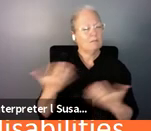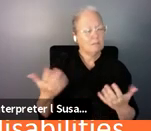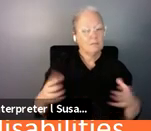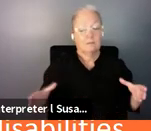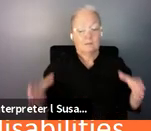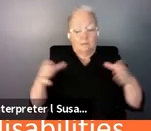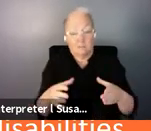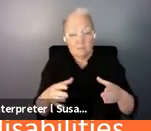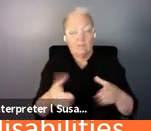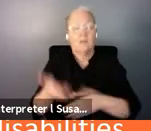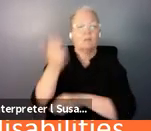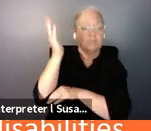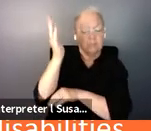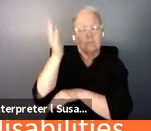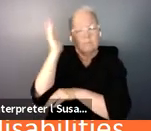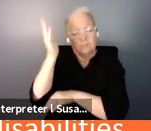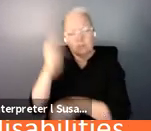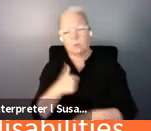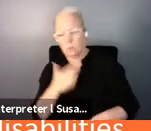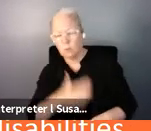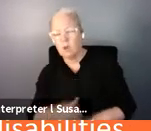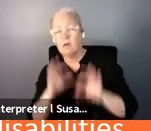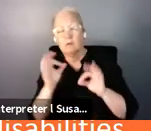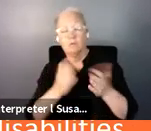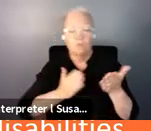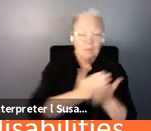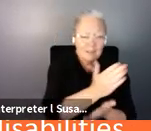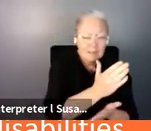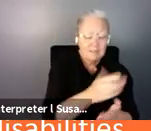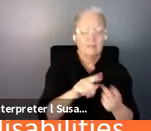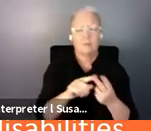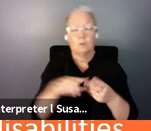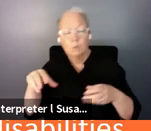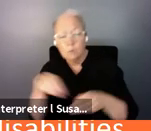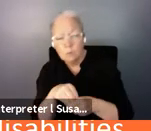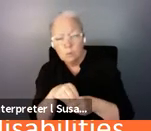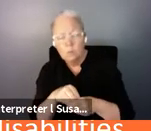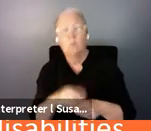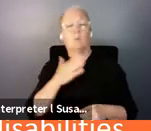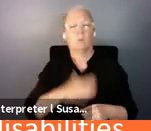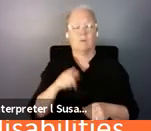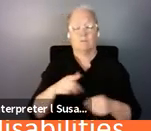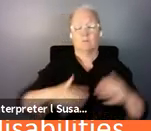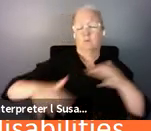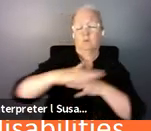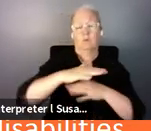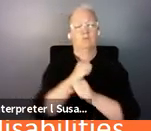rights-based systems, inclusive and accessible social protection systems are put in place.